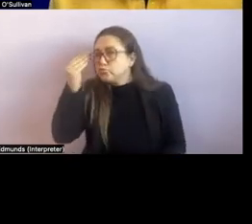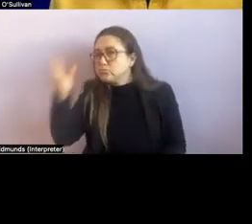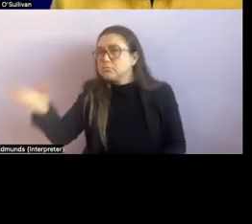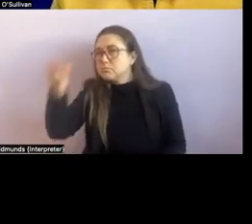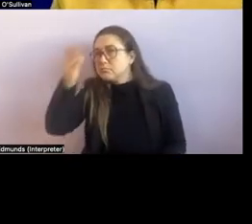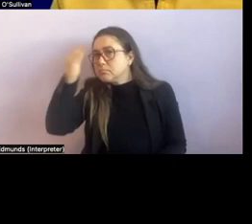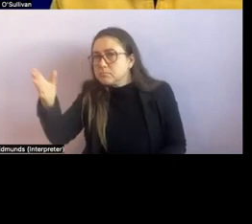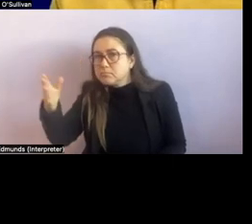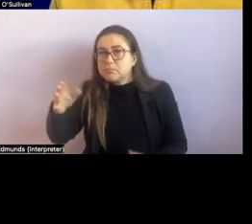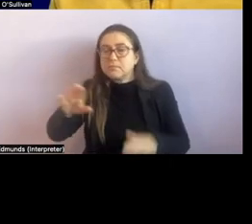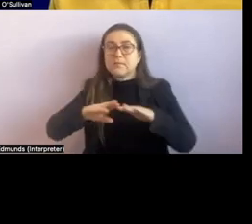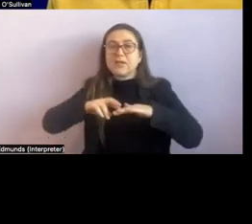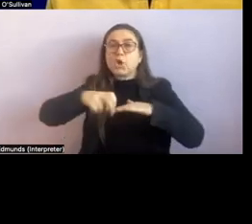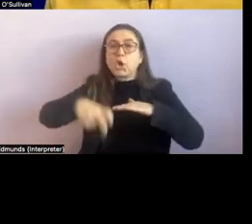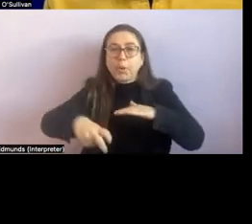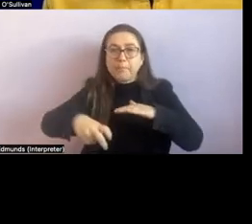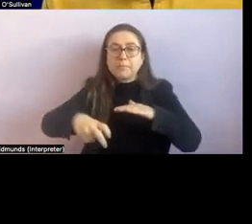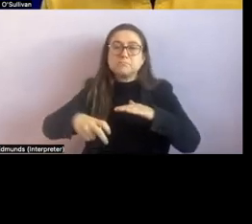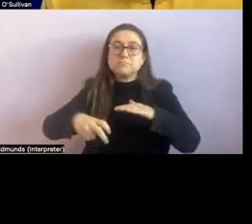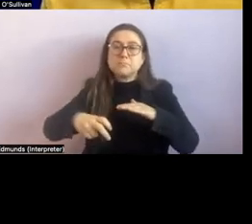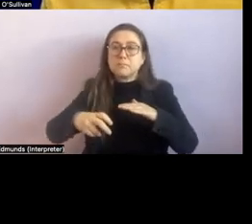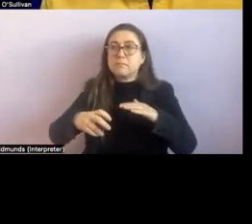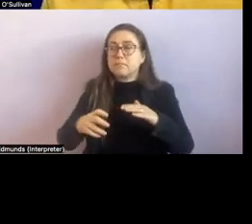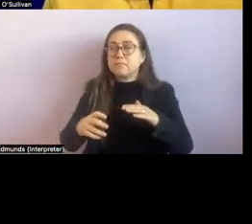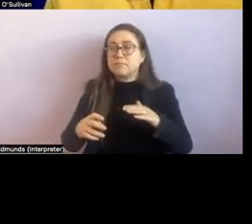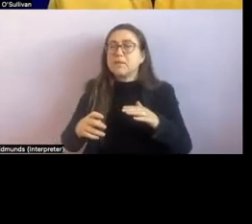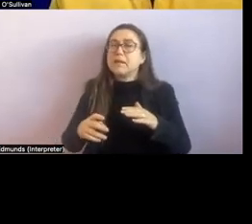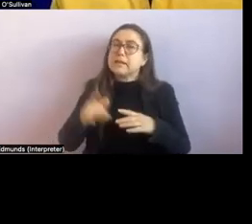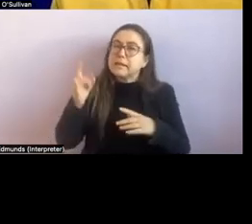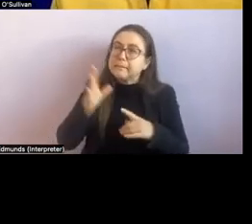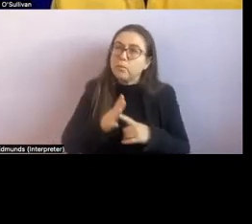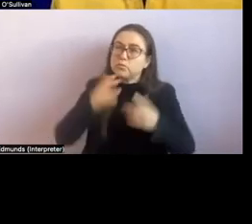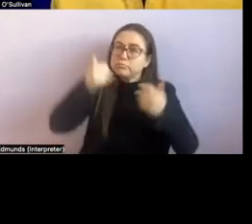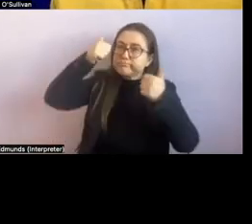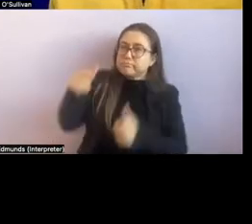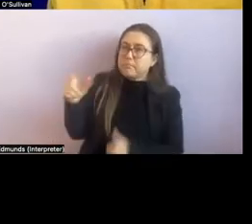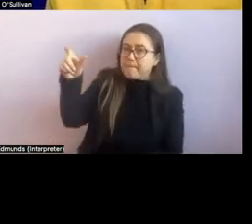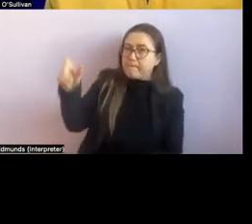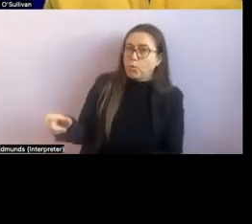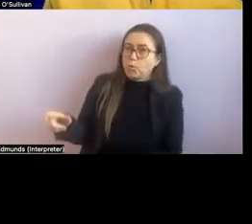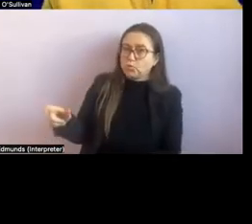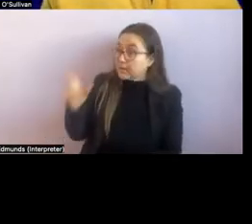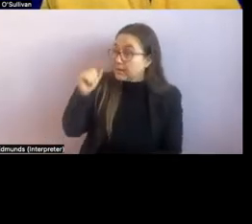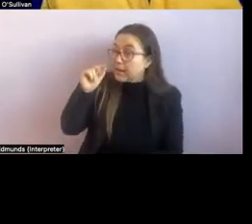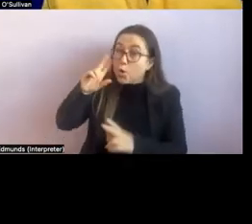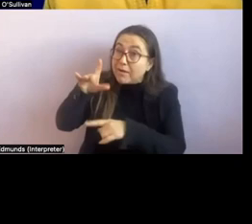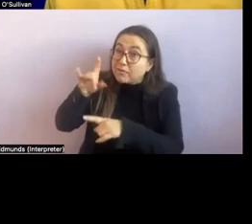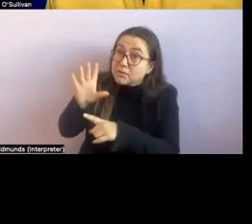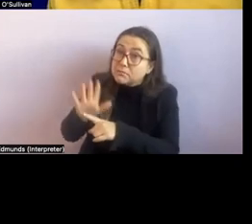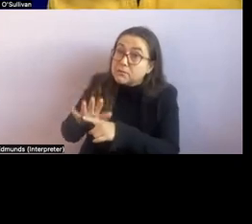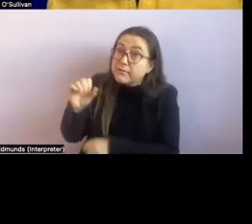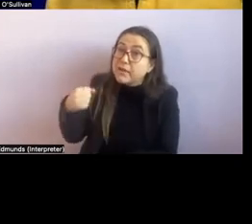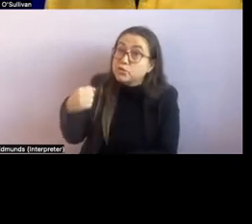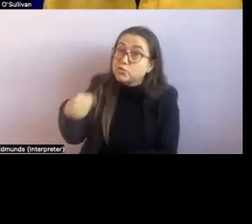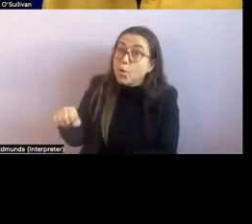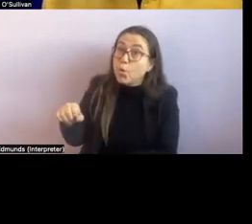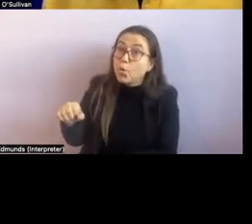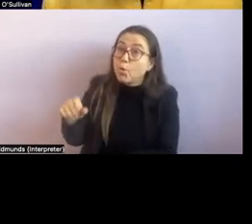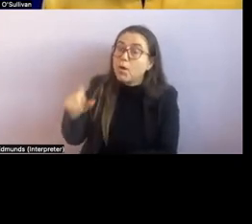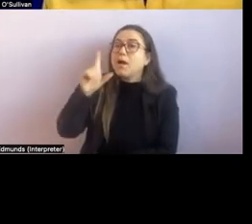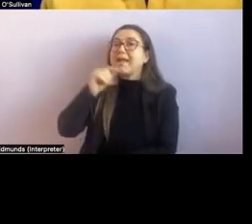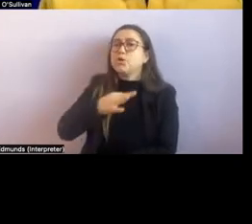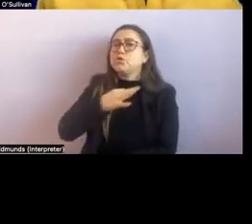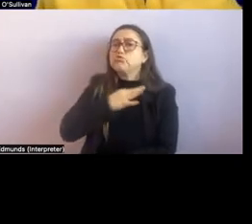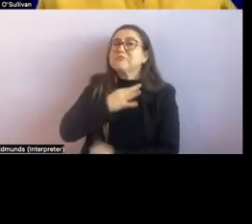a curb but knowing knowing a client and knowing if they can protect themselves um i do think that people working